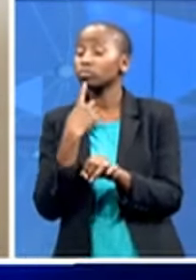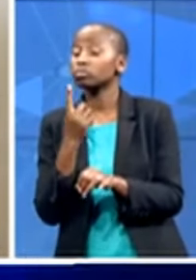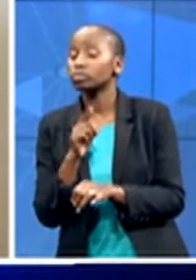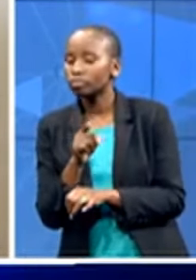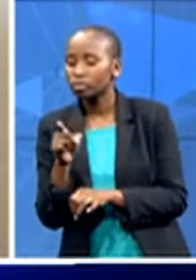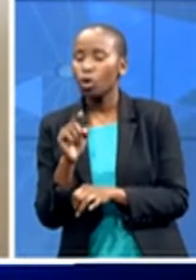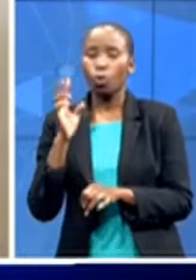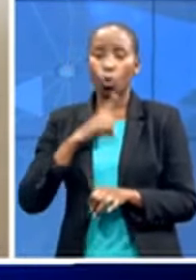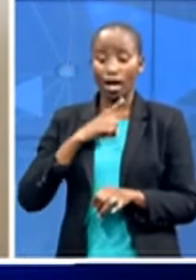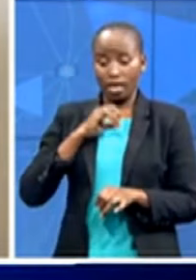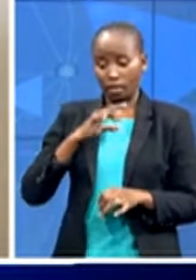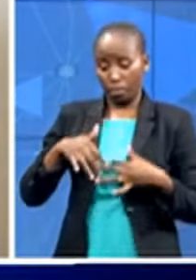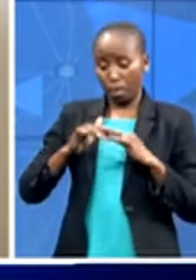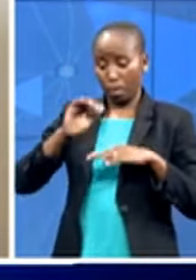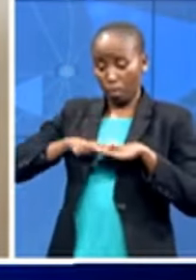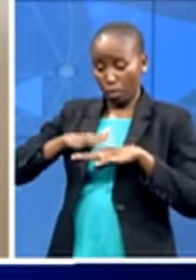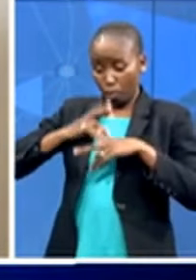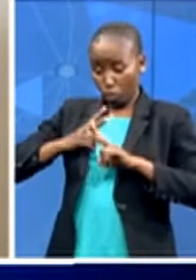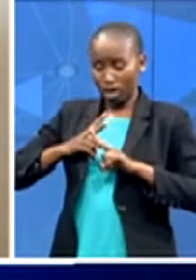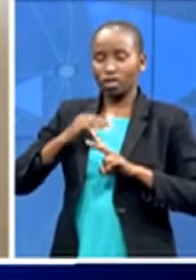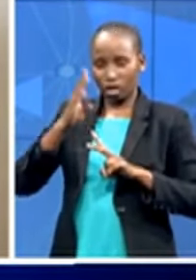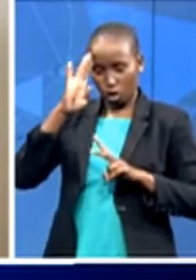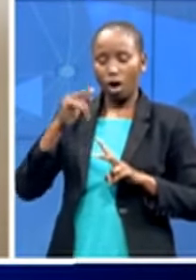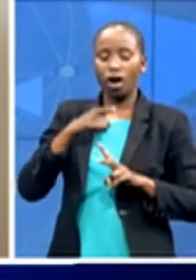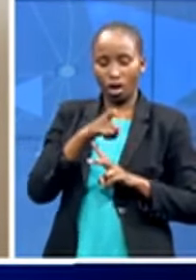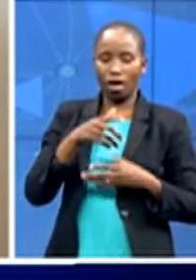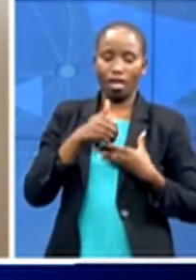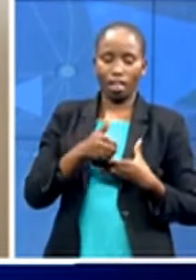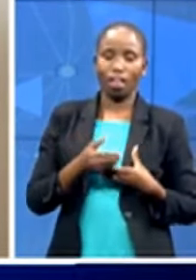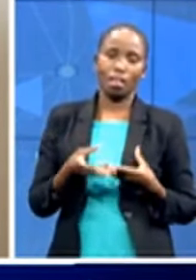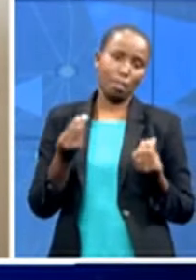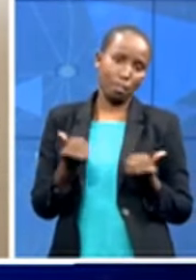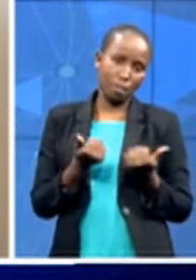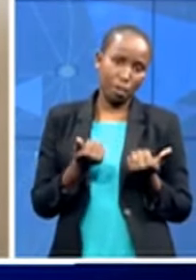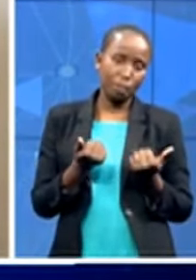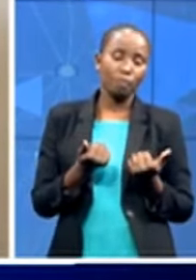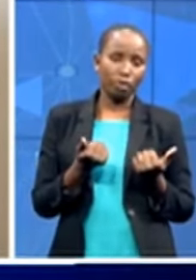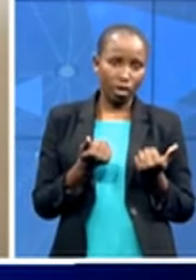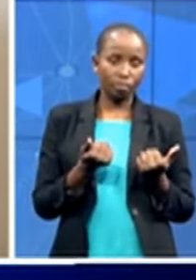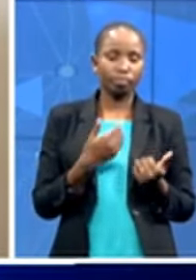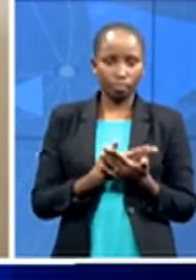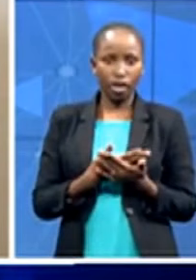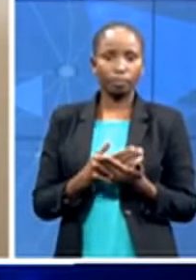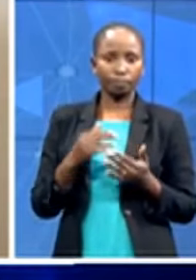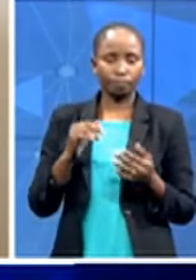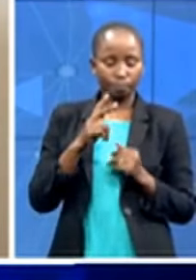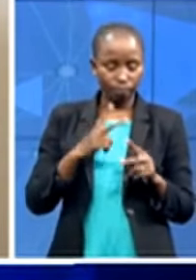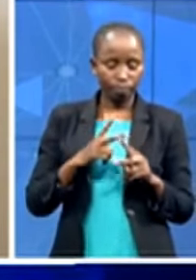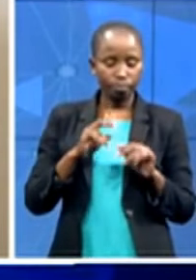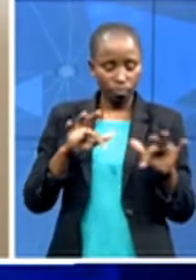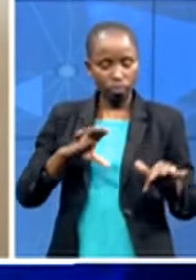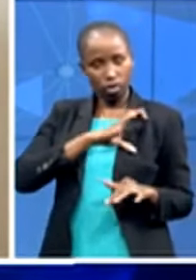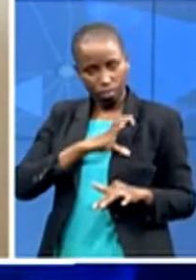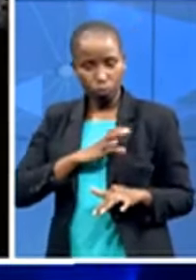value um to to the people on the ground and obviously ultimately to the patients that that will require those products yeah